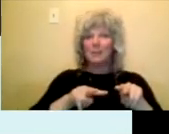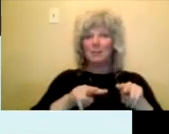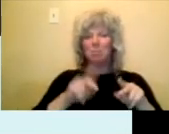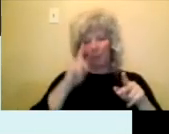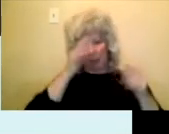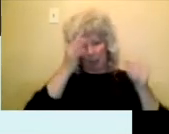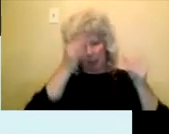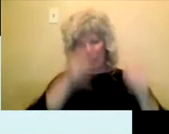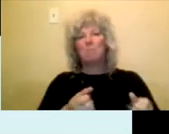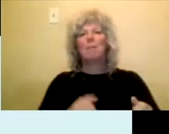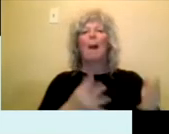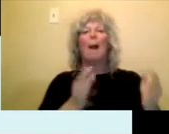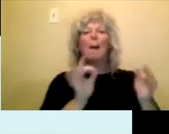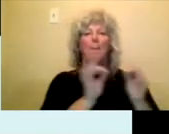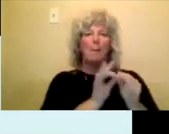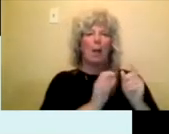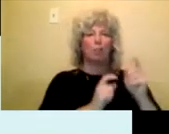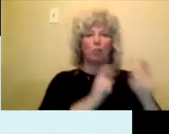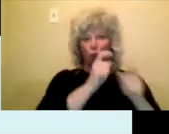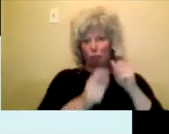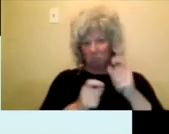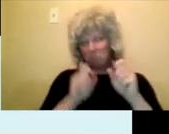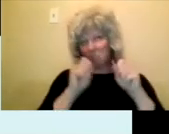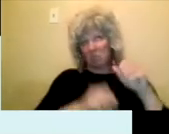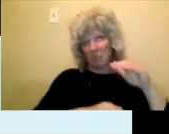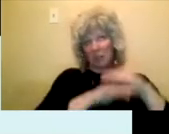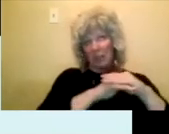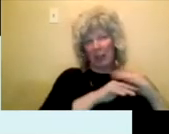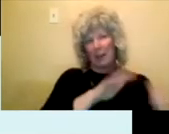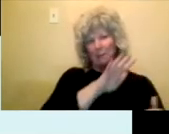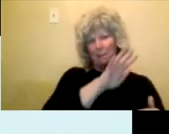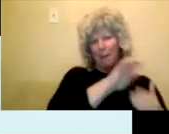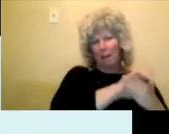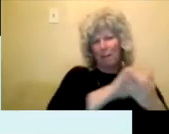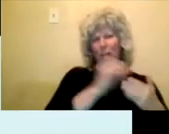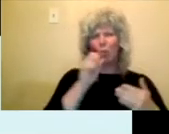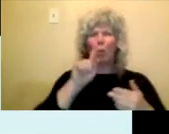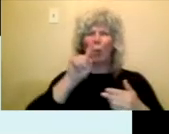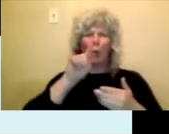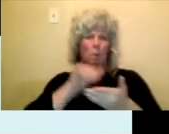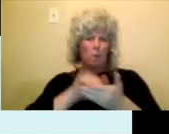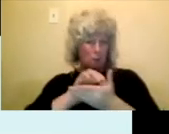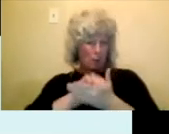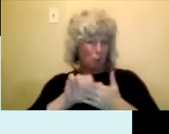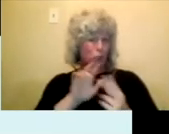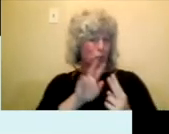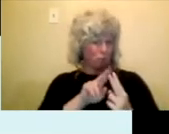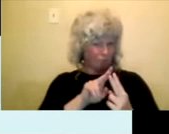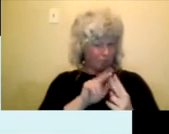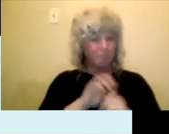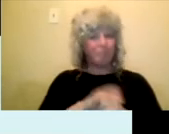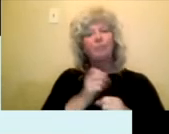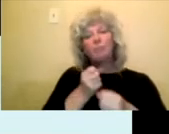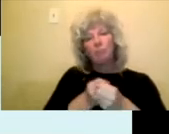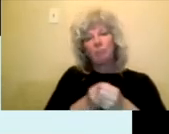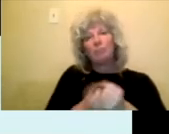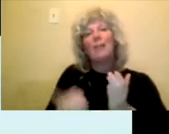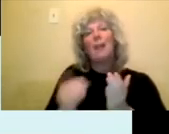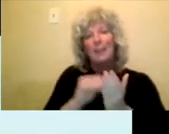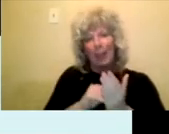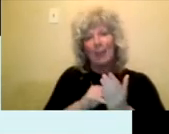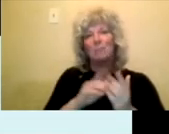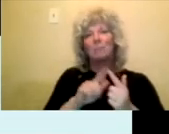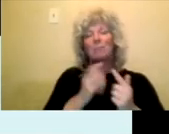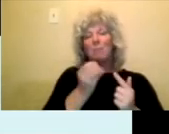You can receive either 500 or 1,000, and it supports Ontario-based First Nations, Inuit, and Métis